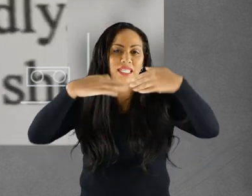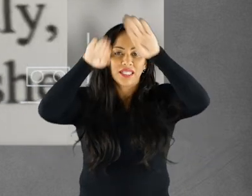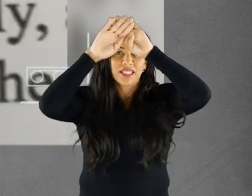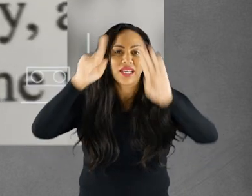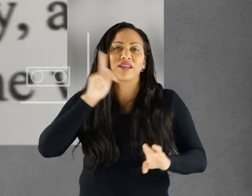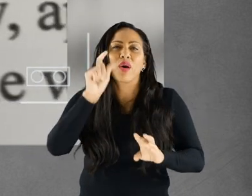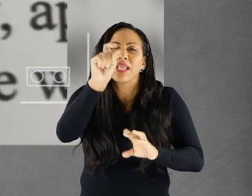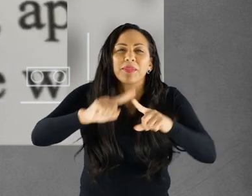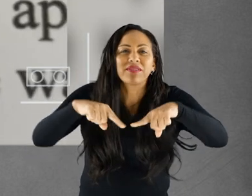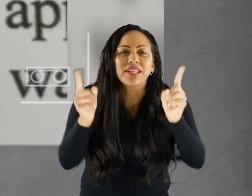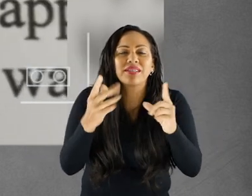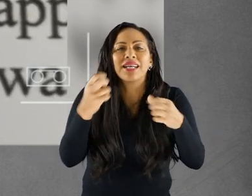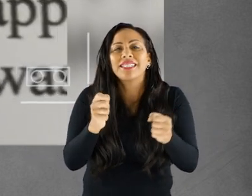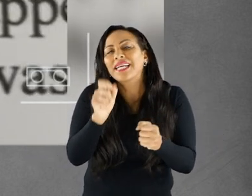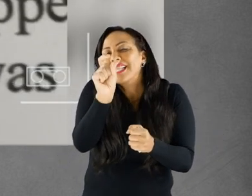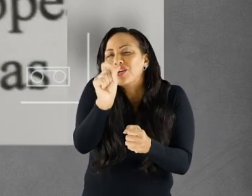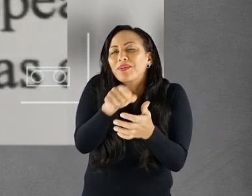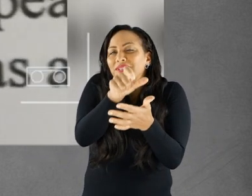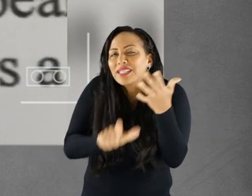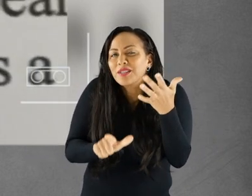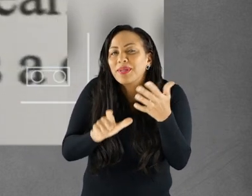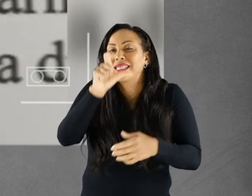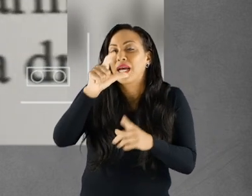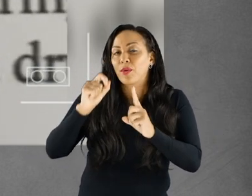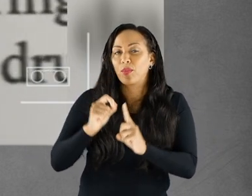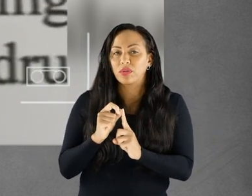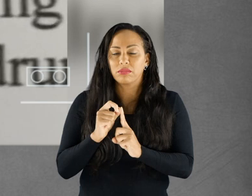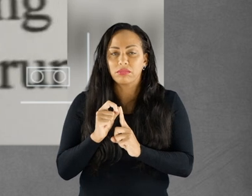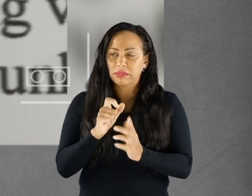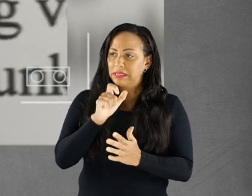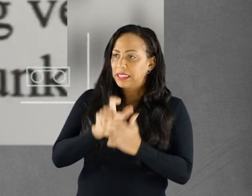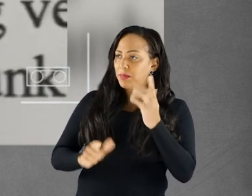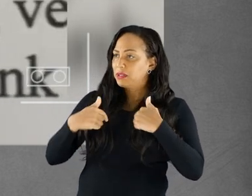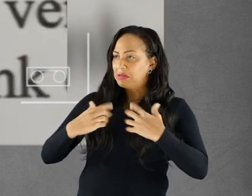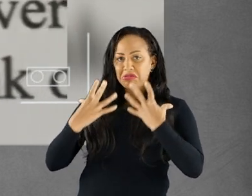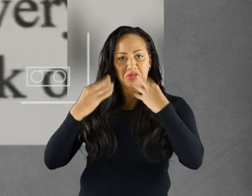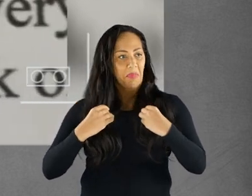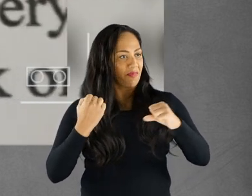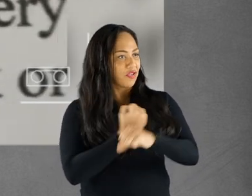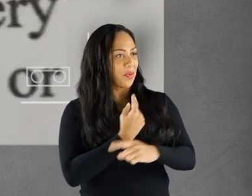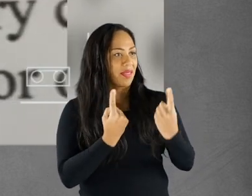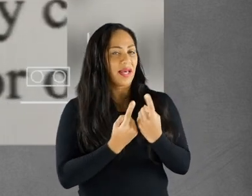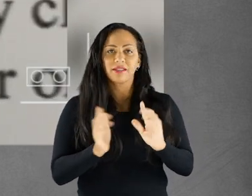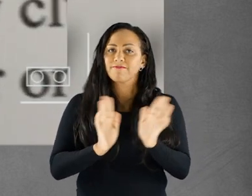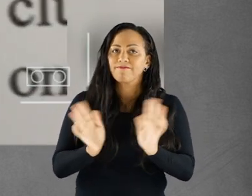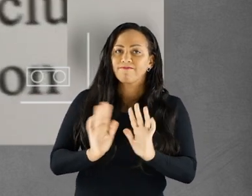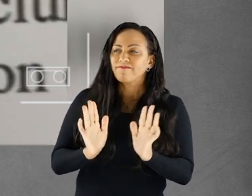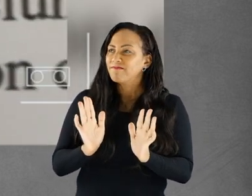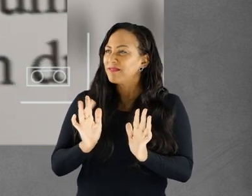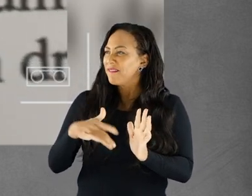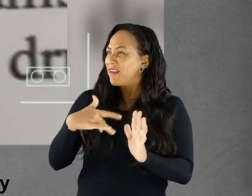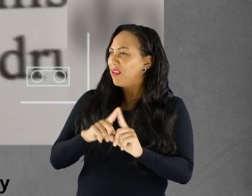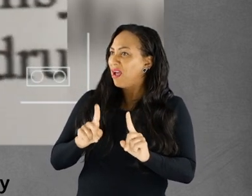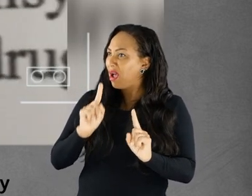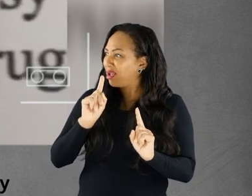difference. She had been born with a slight disability. Cerebral palsy. Her disability did not exactly stop her from doing